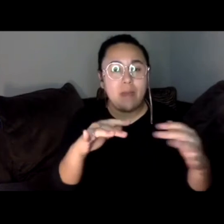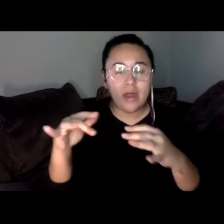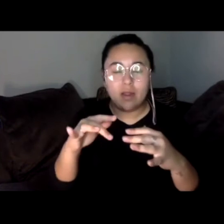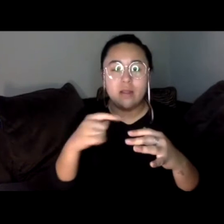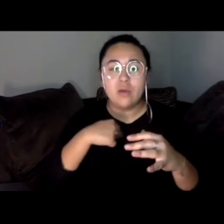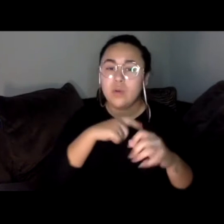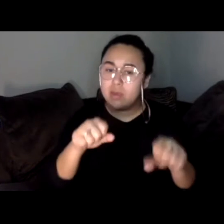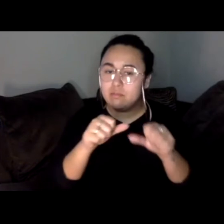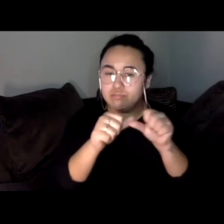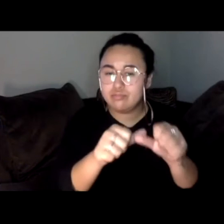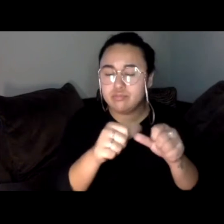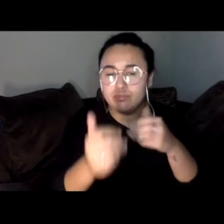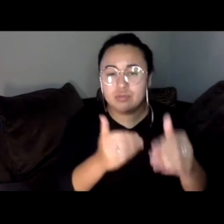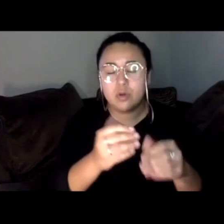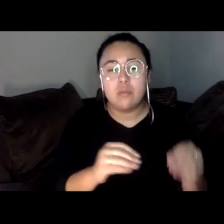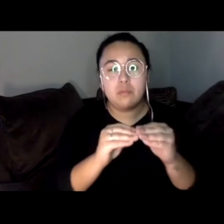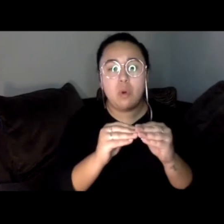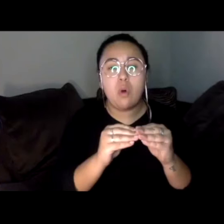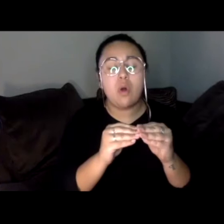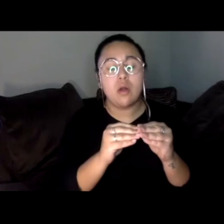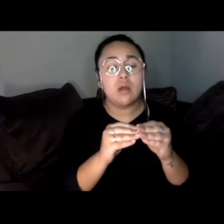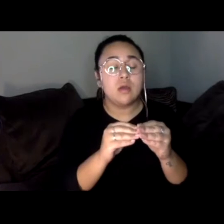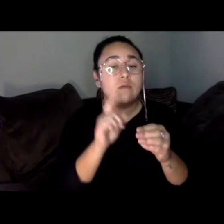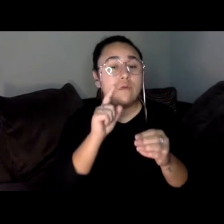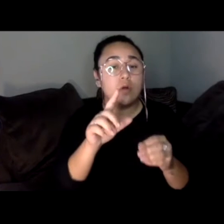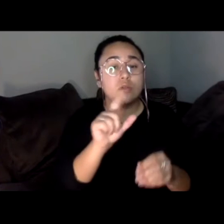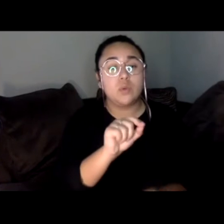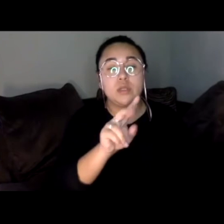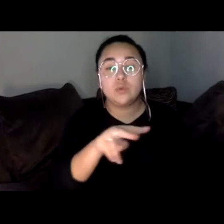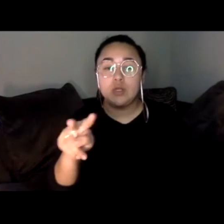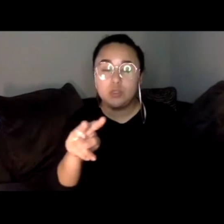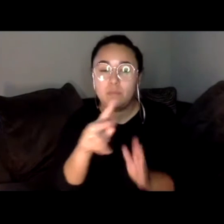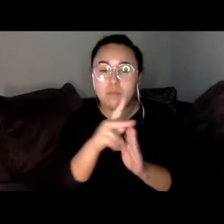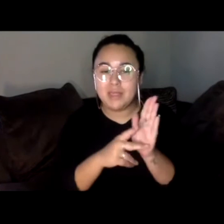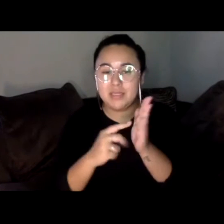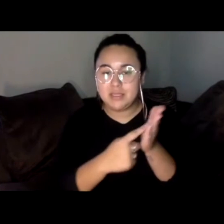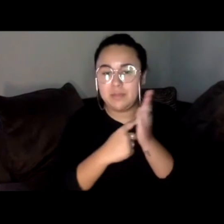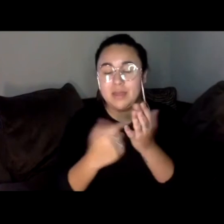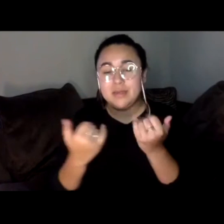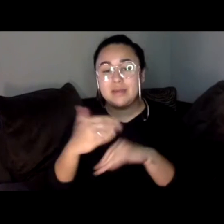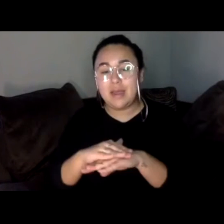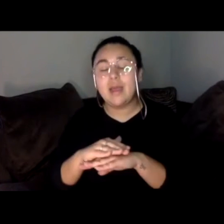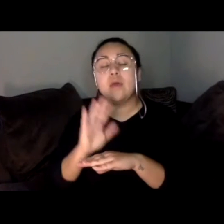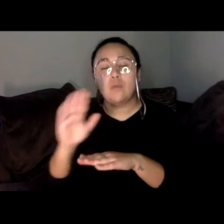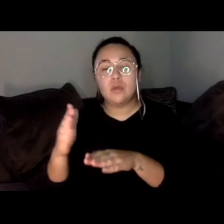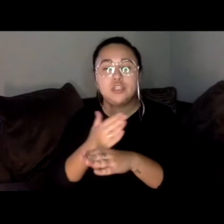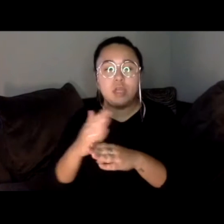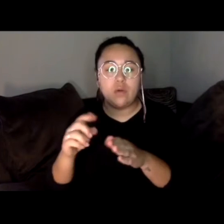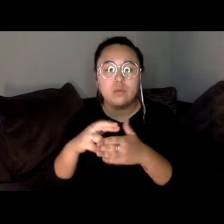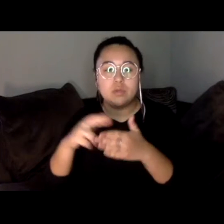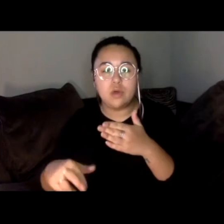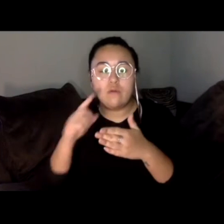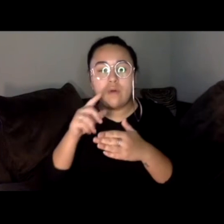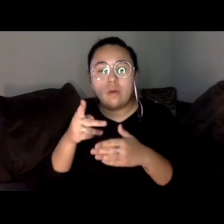2022 midterms and big policy banks. So tonight we'll share some of the results of a statewide youth poll that Courage California